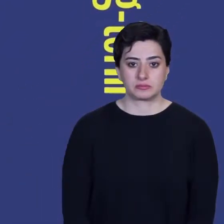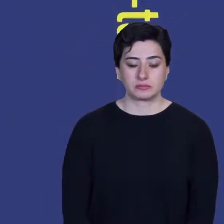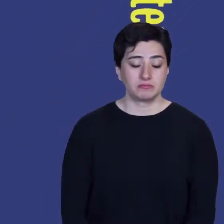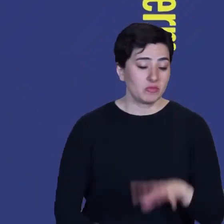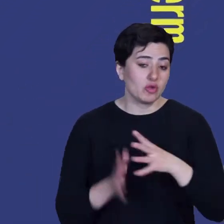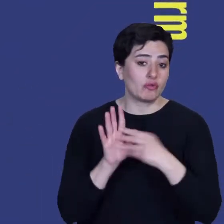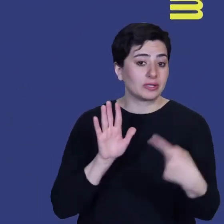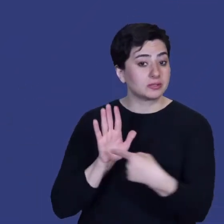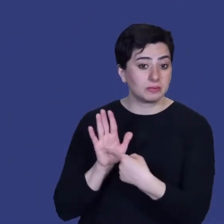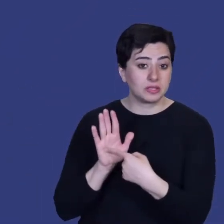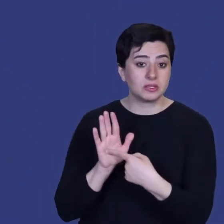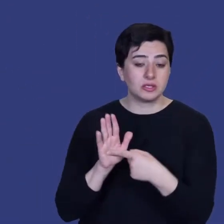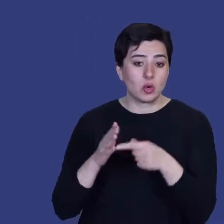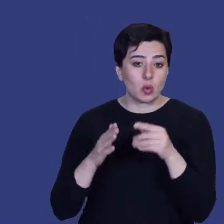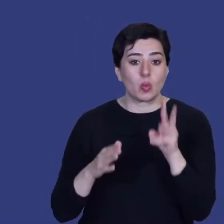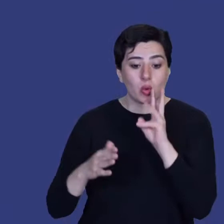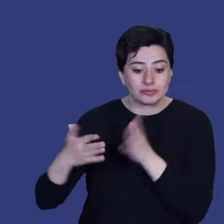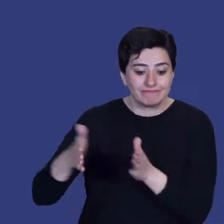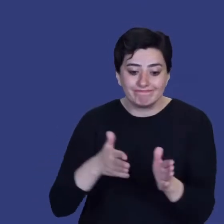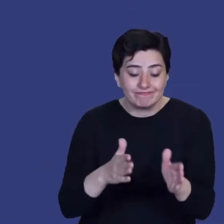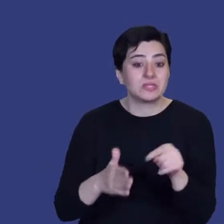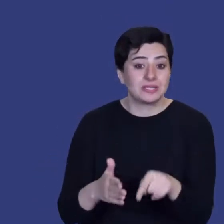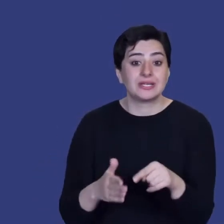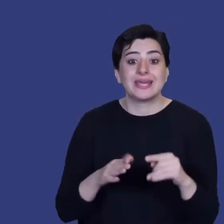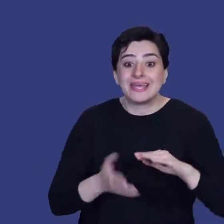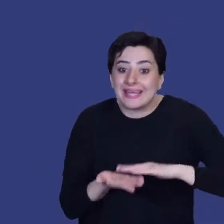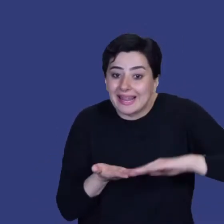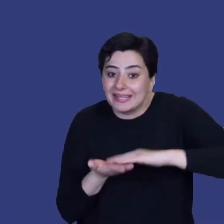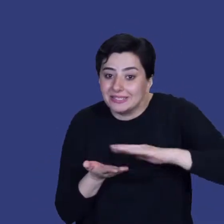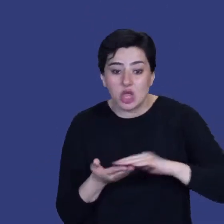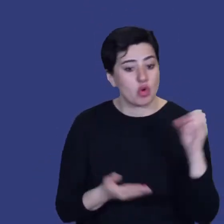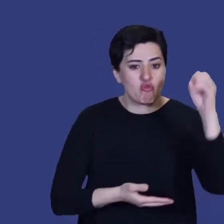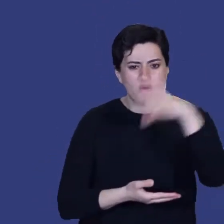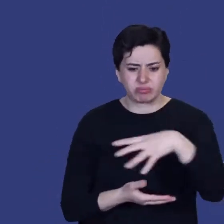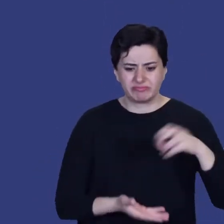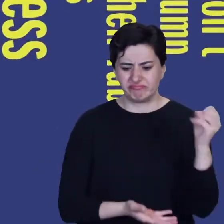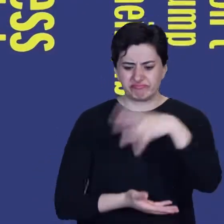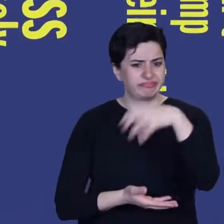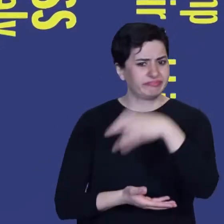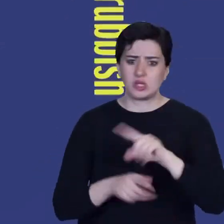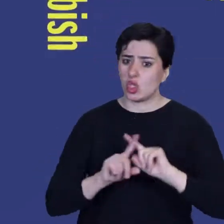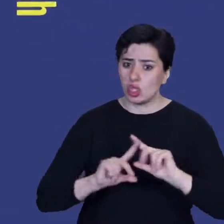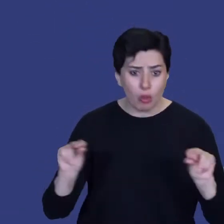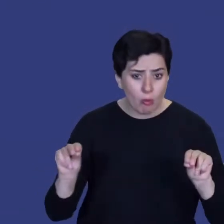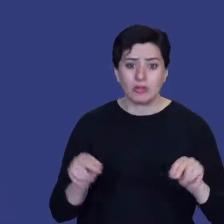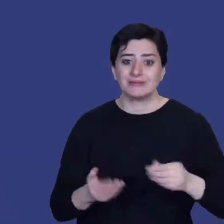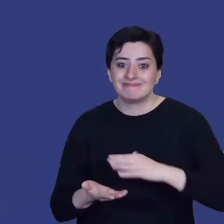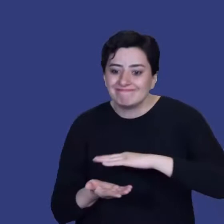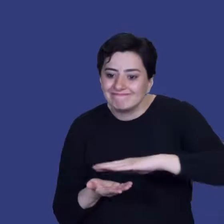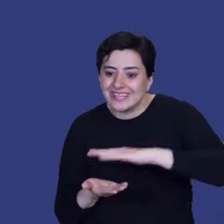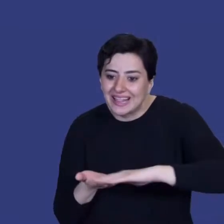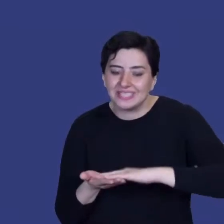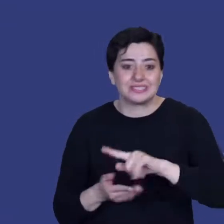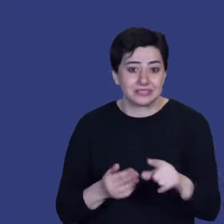For example, a river that is kept clean because people don't dump their rubbish is less likely to cause a big flood in the village,